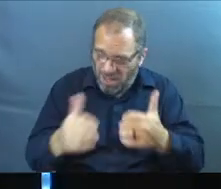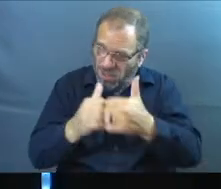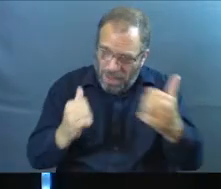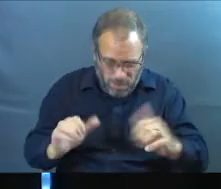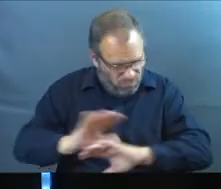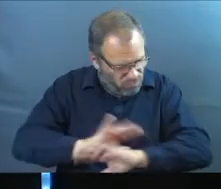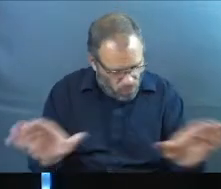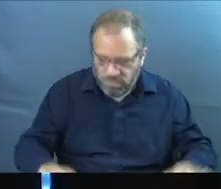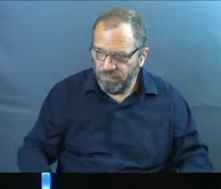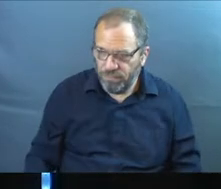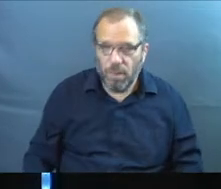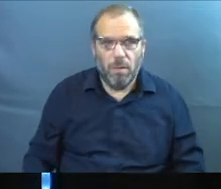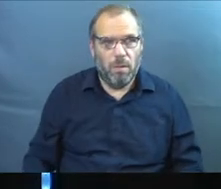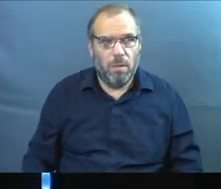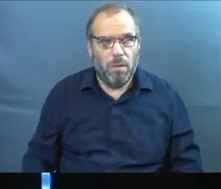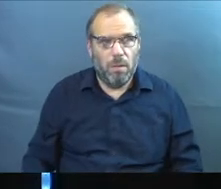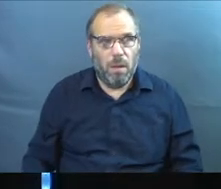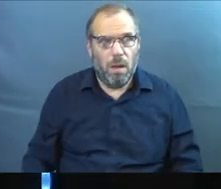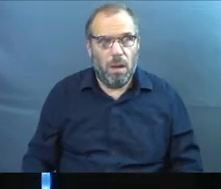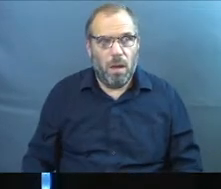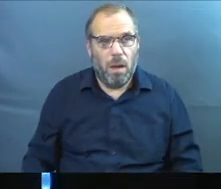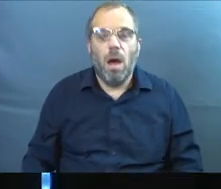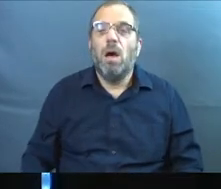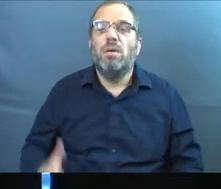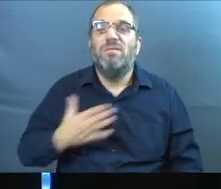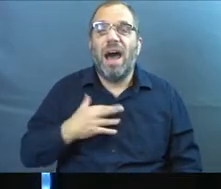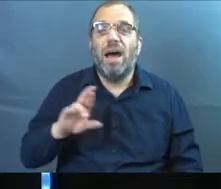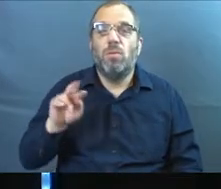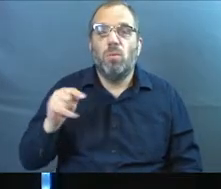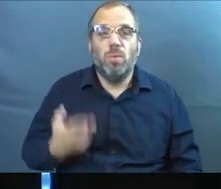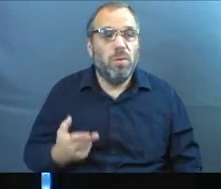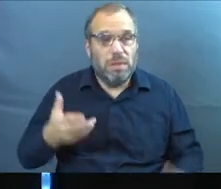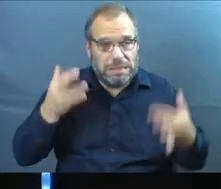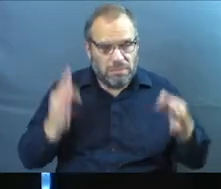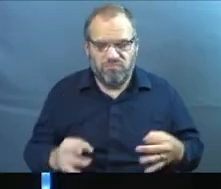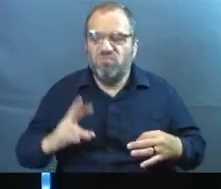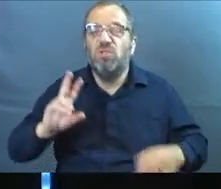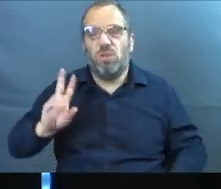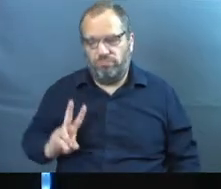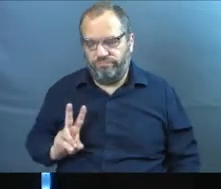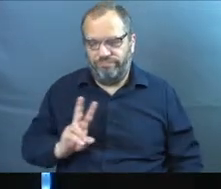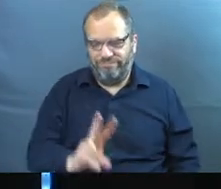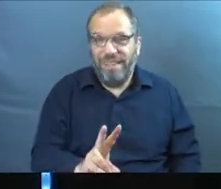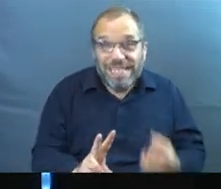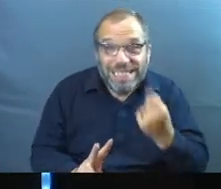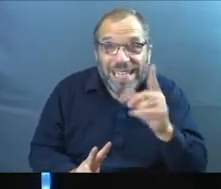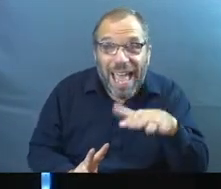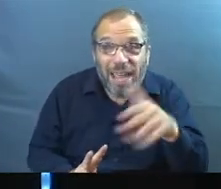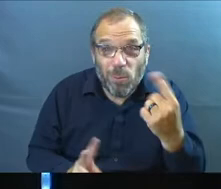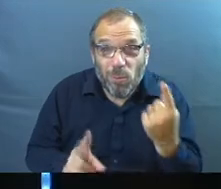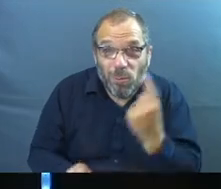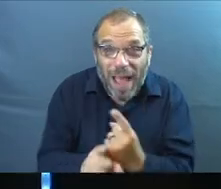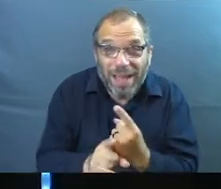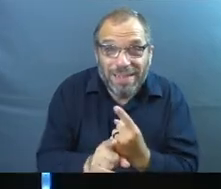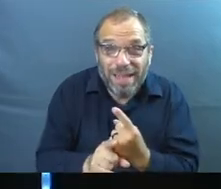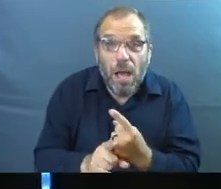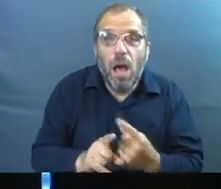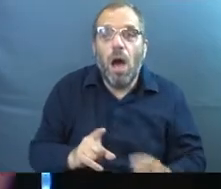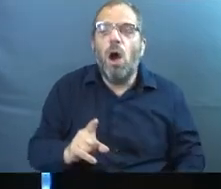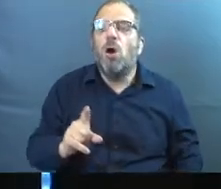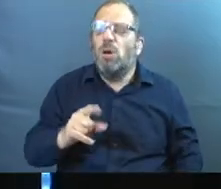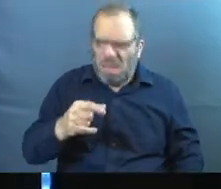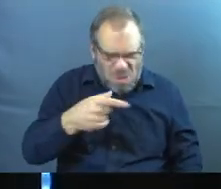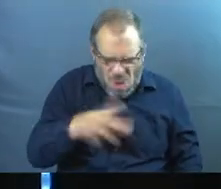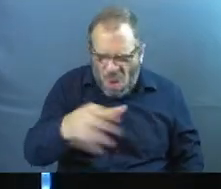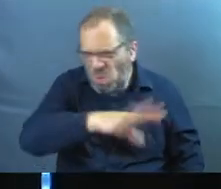separate us. When Naomi saw that Ruth was determined to go with her, she said nothing more. Do you see this? This is crazy, right? So Naomi's like,